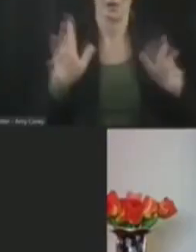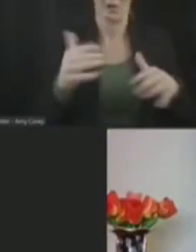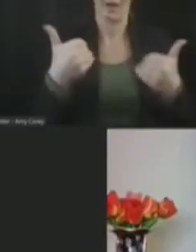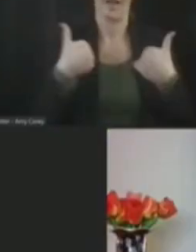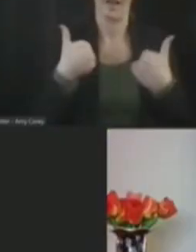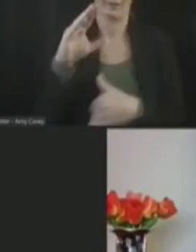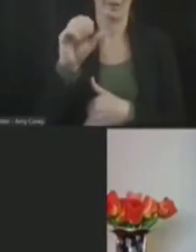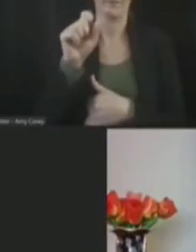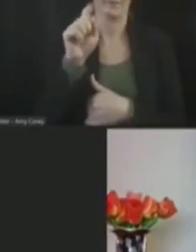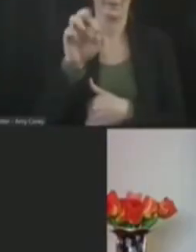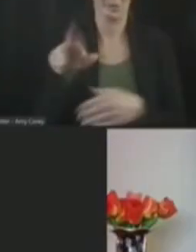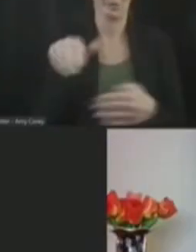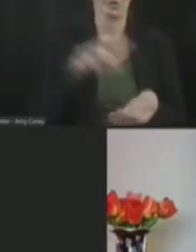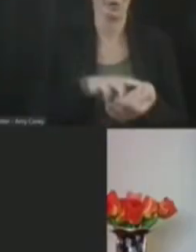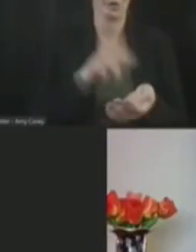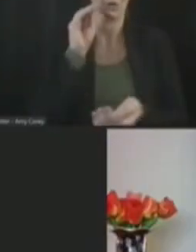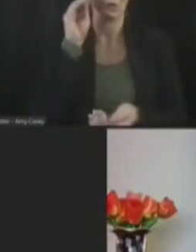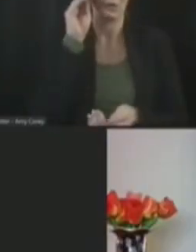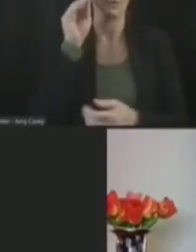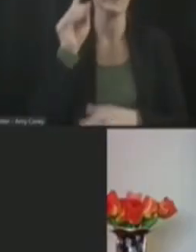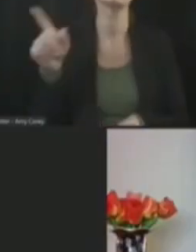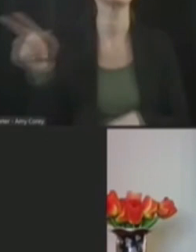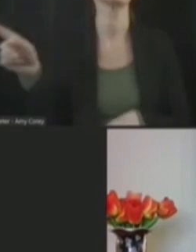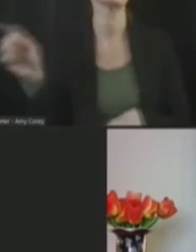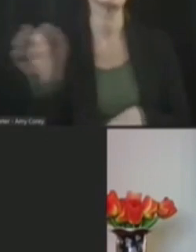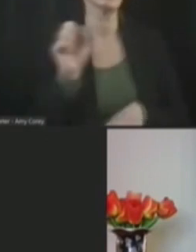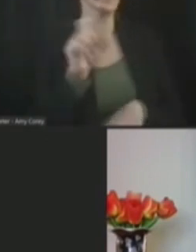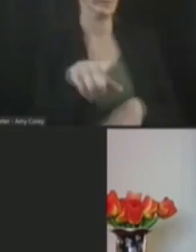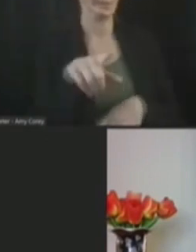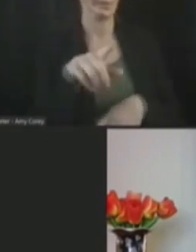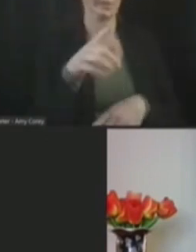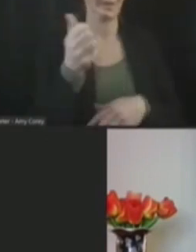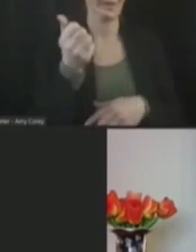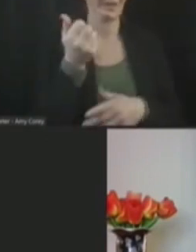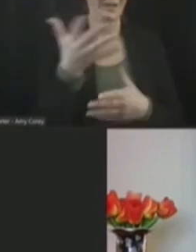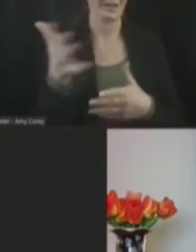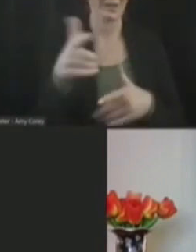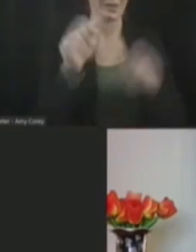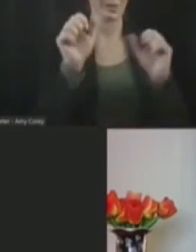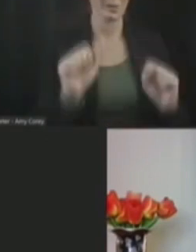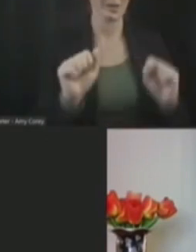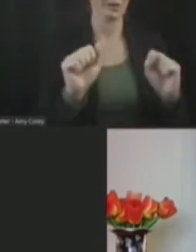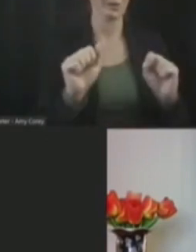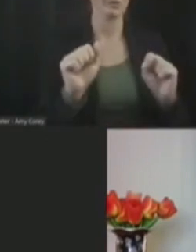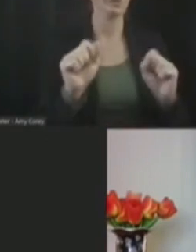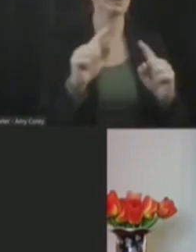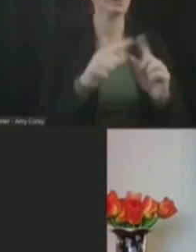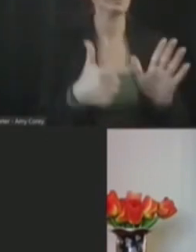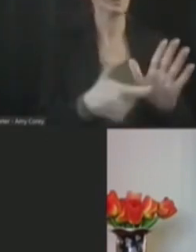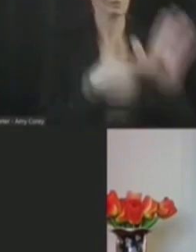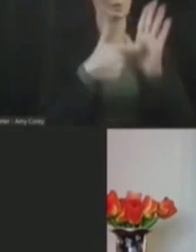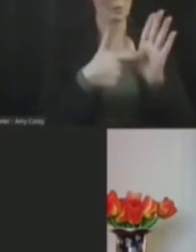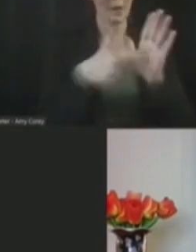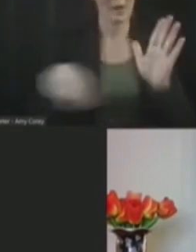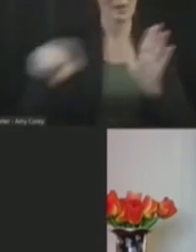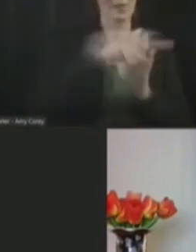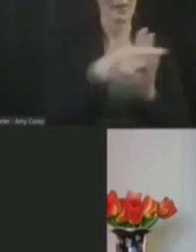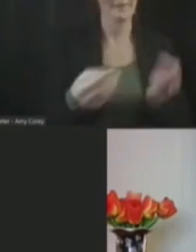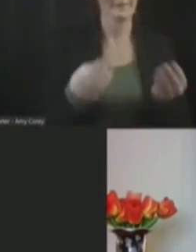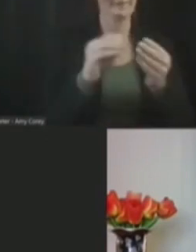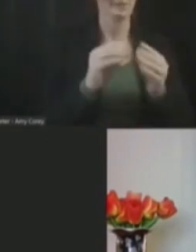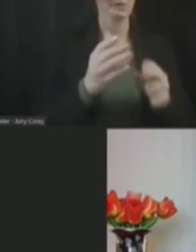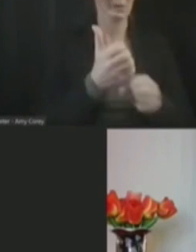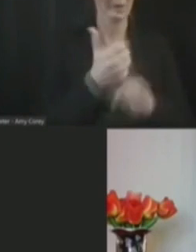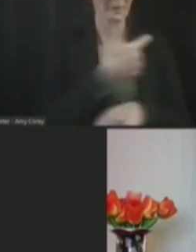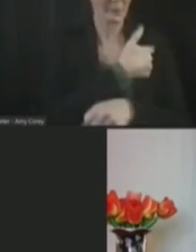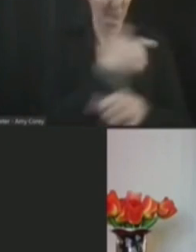And is there anything that you guys can do in terms of, you know, I don't know, requiring more of them to get boosted? I don't know if that's even